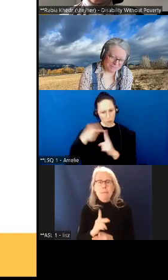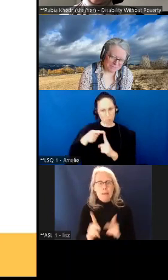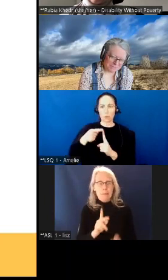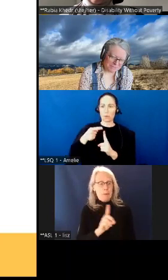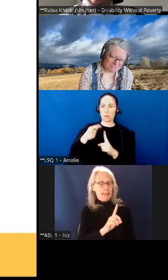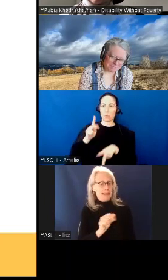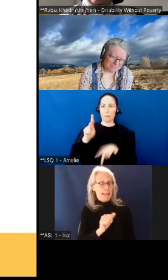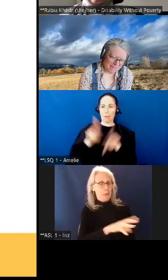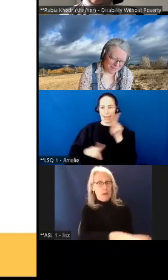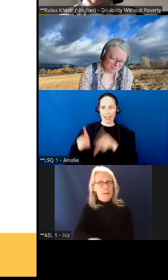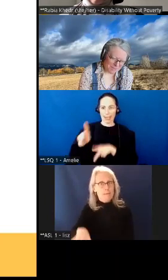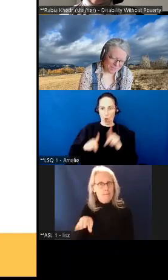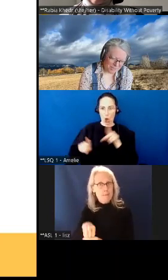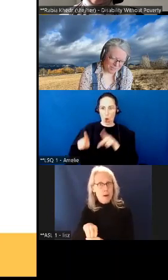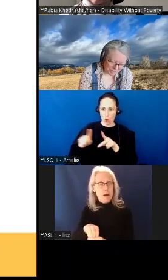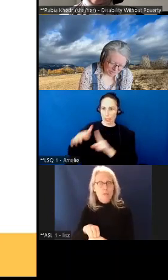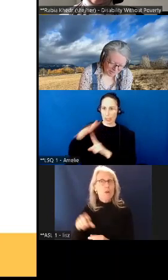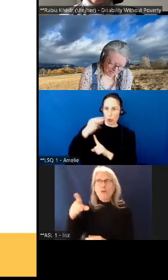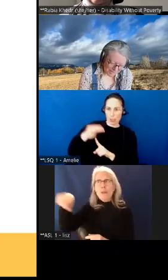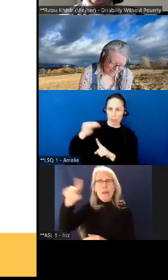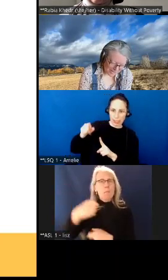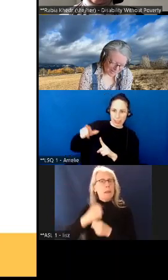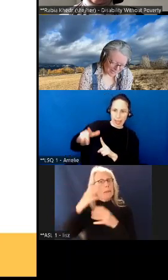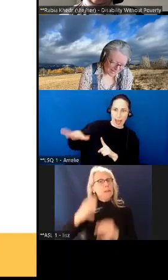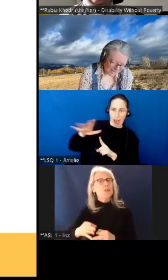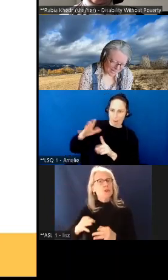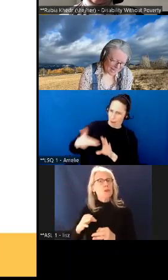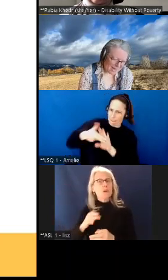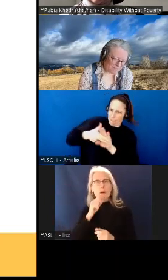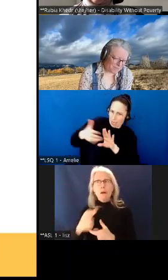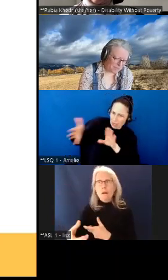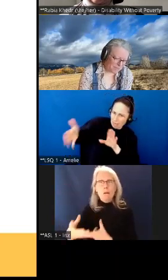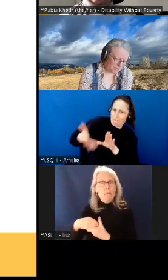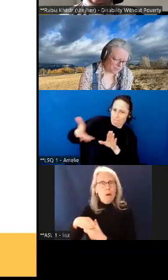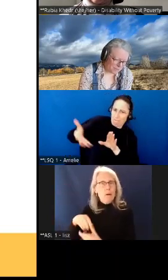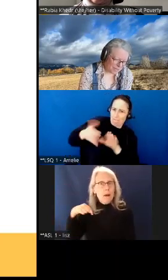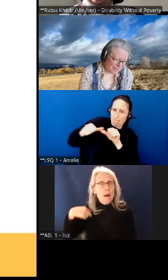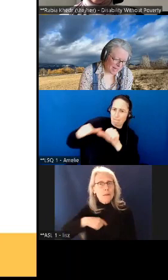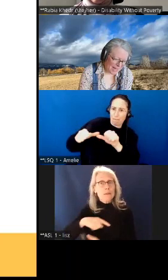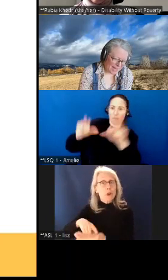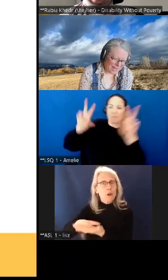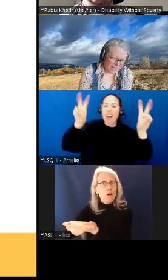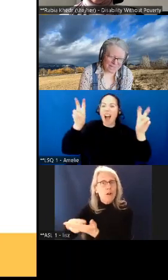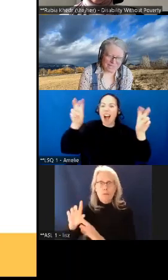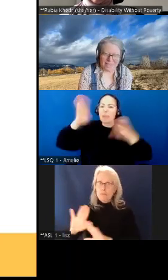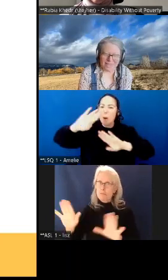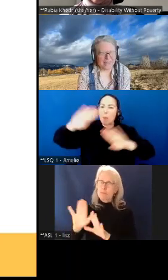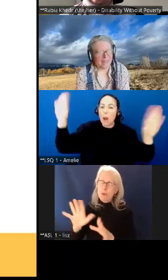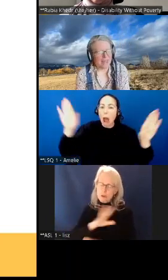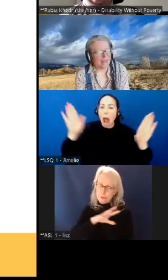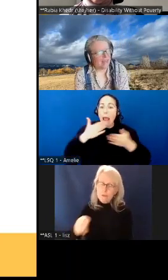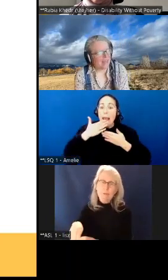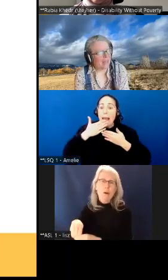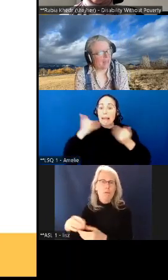us absolutely absolutely i i